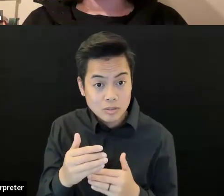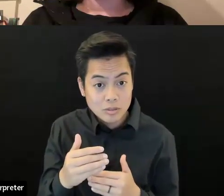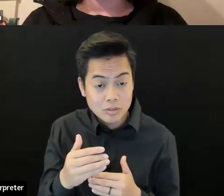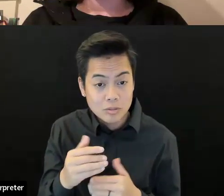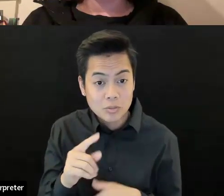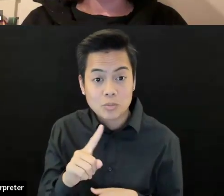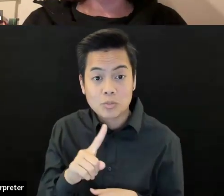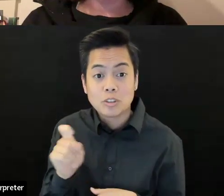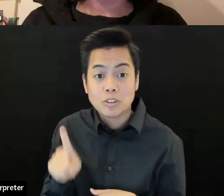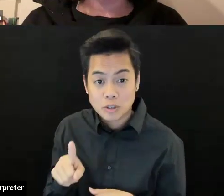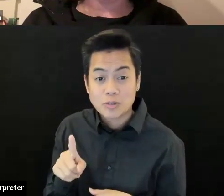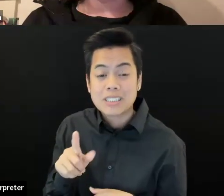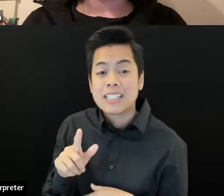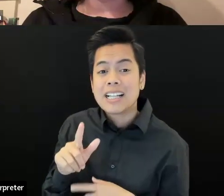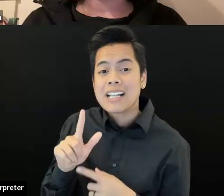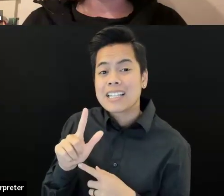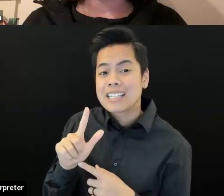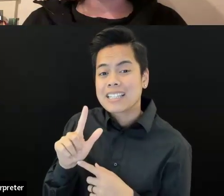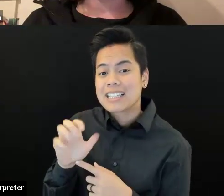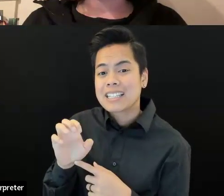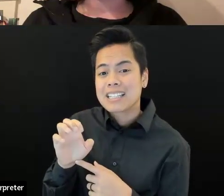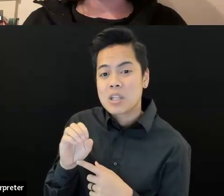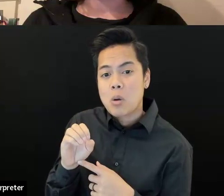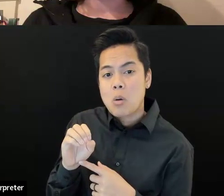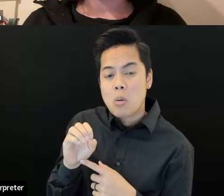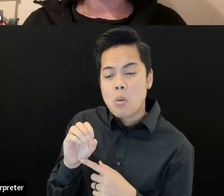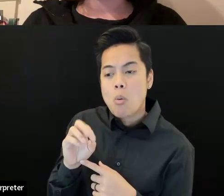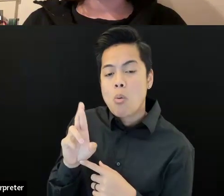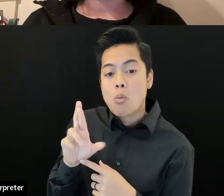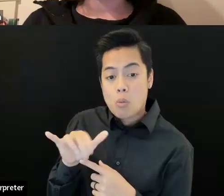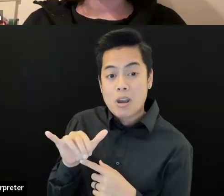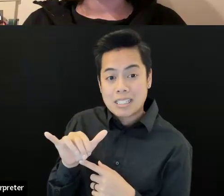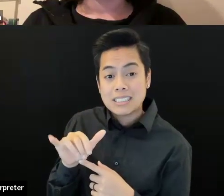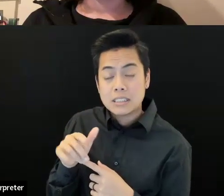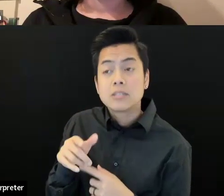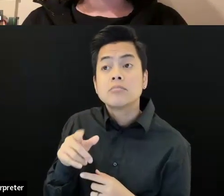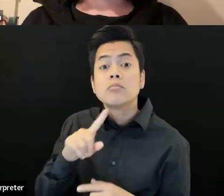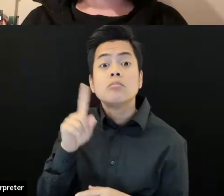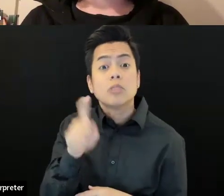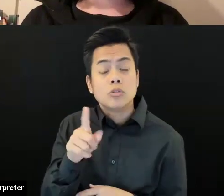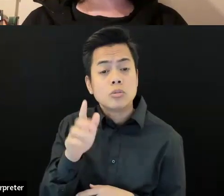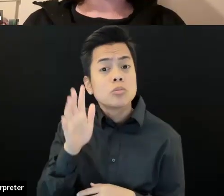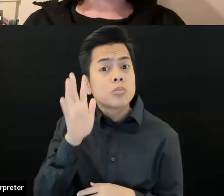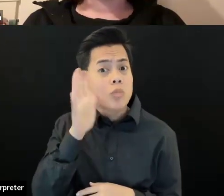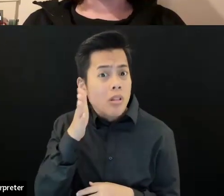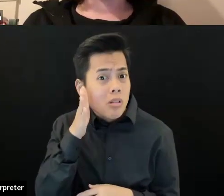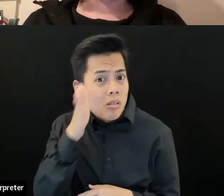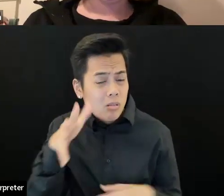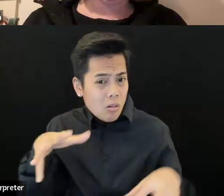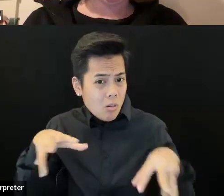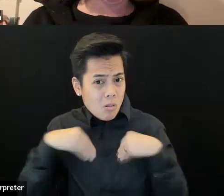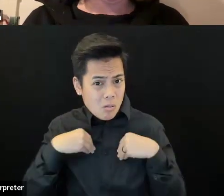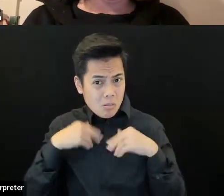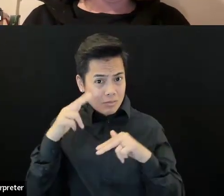to own the building? Um, Bruce, Bruce Wolf says community land trust. Mika, what do you say?